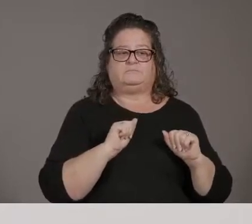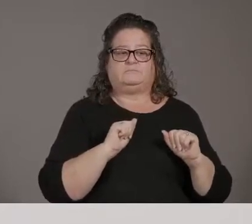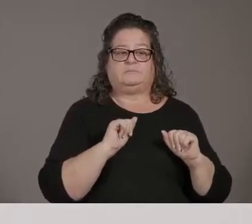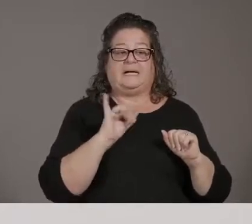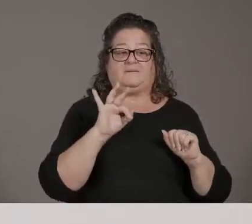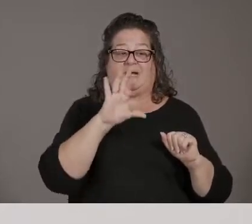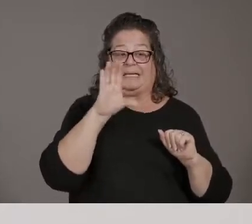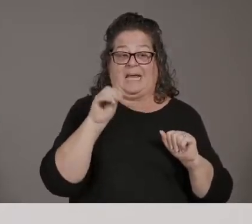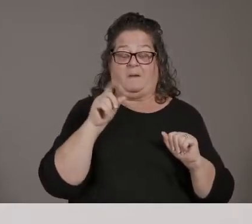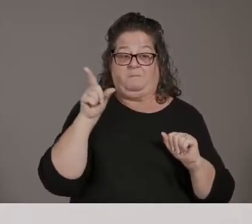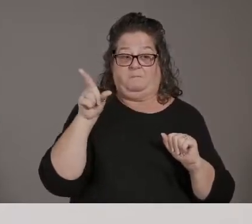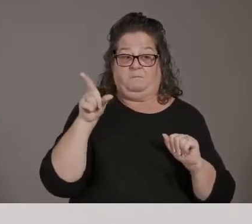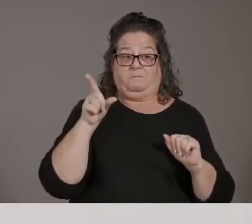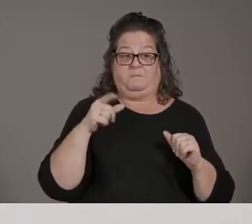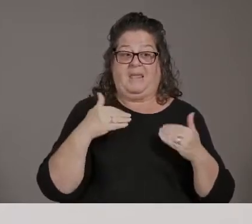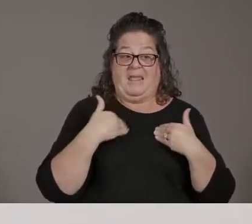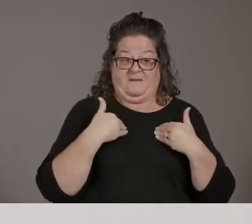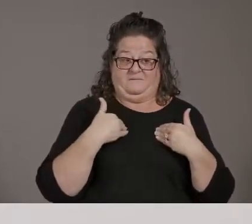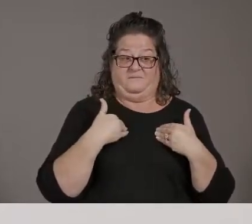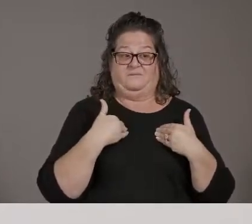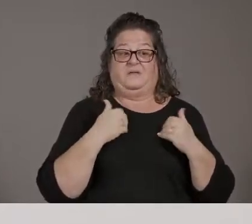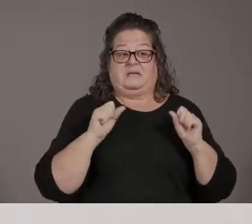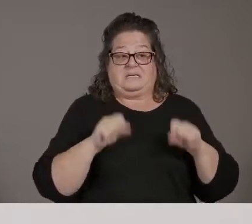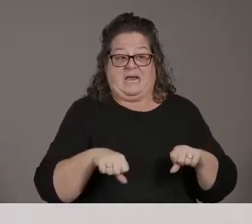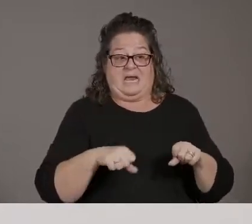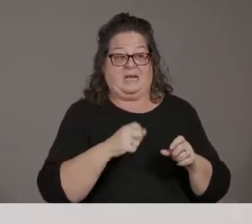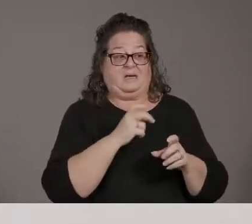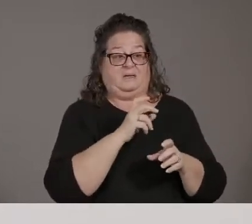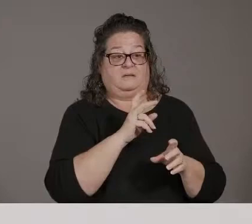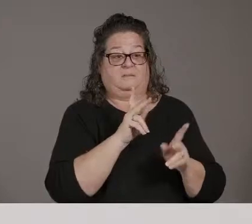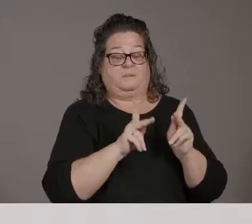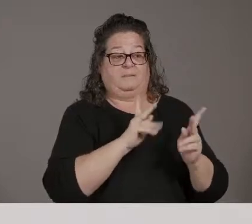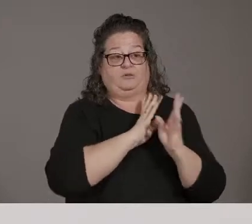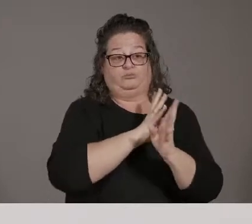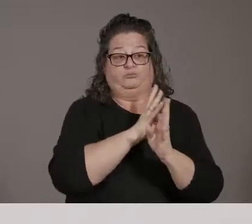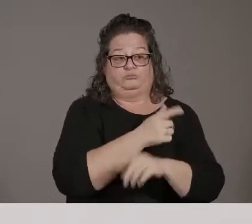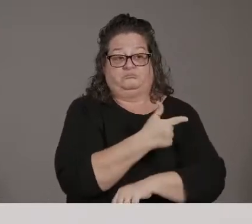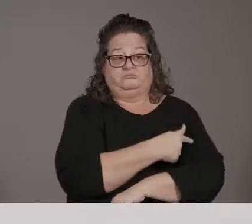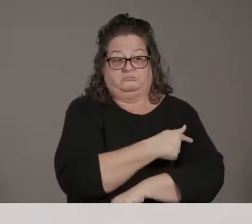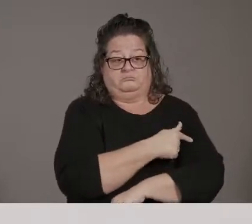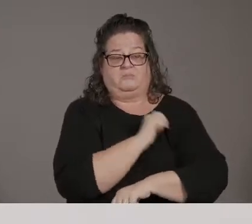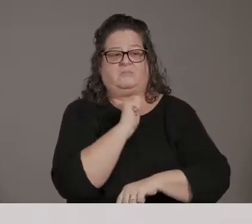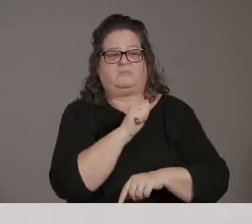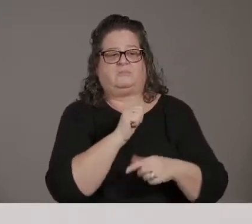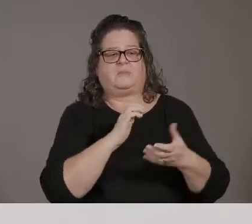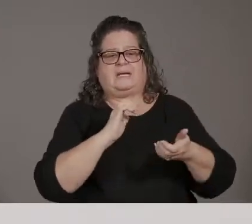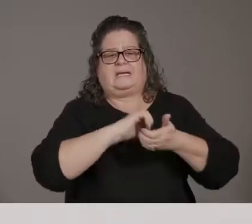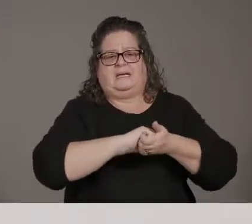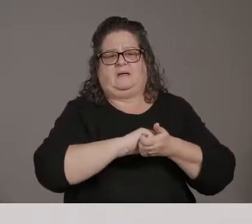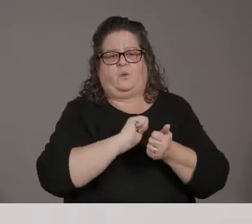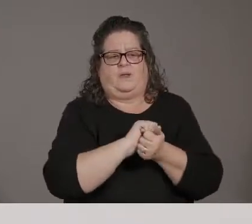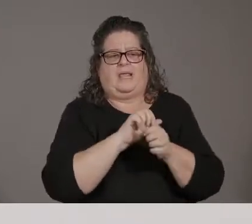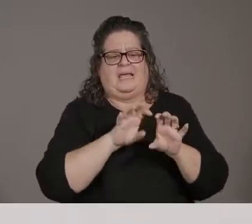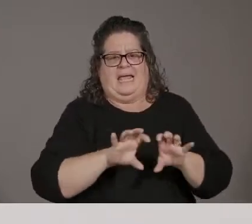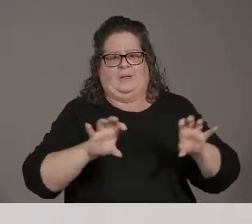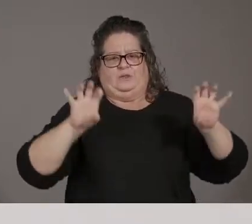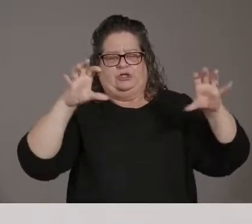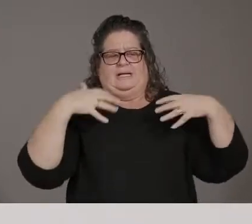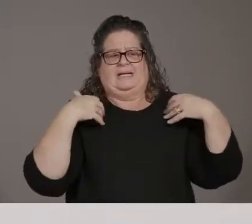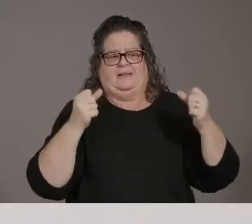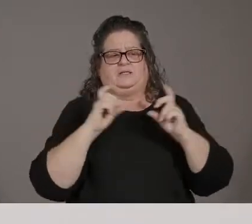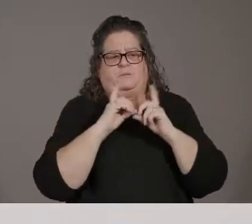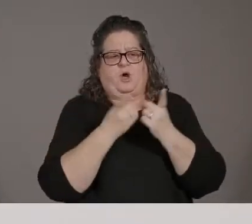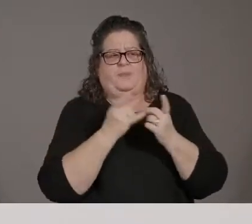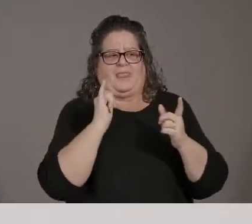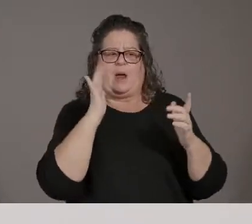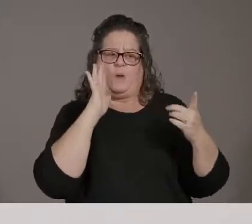uh, have the capacity to do that and they work with their county health departments, that's a strategy where, you know, those frontline essential workers